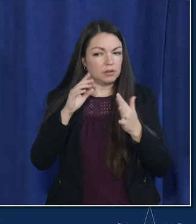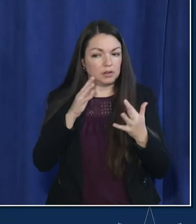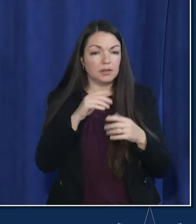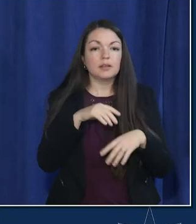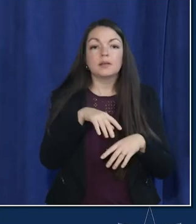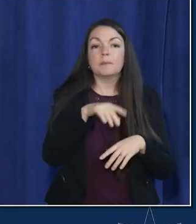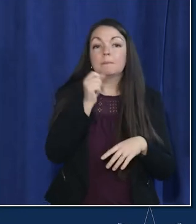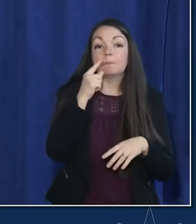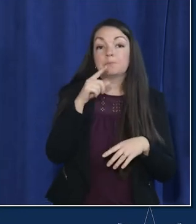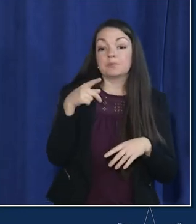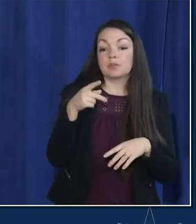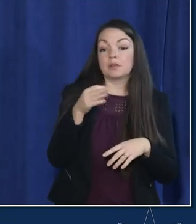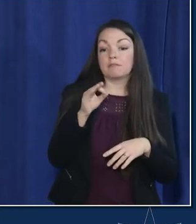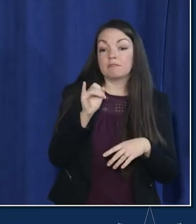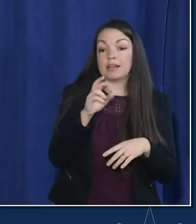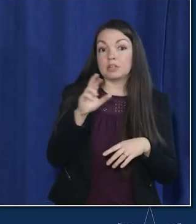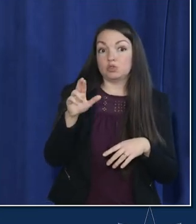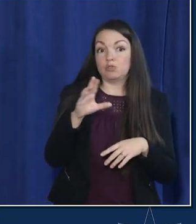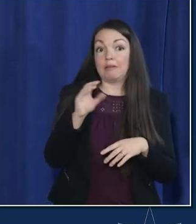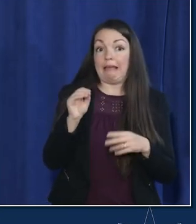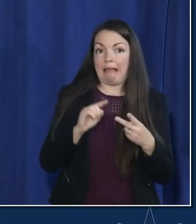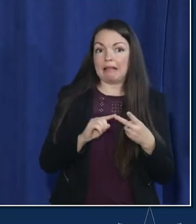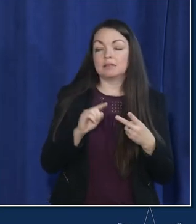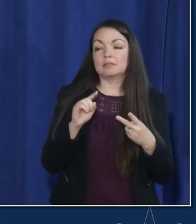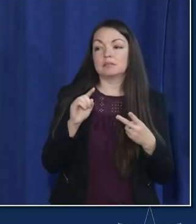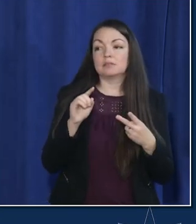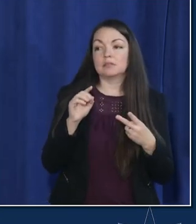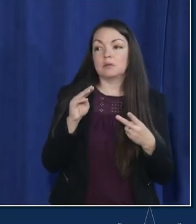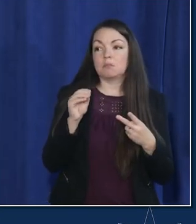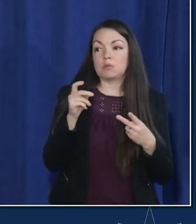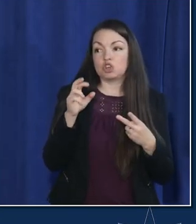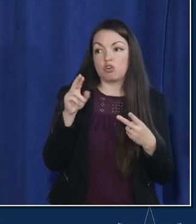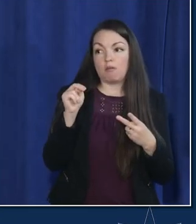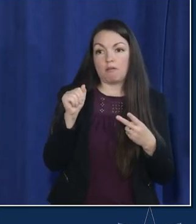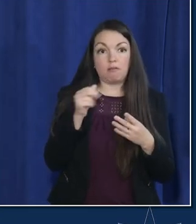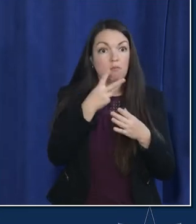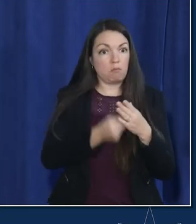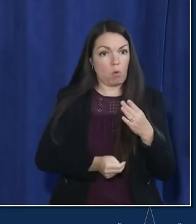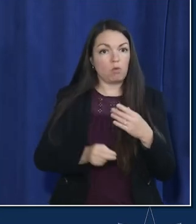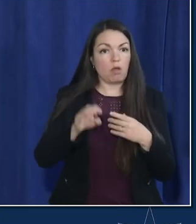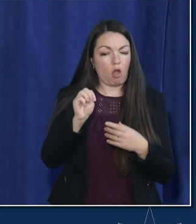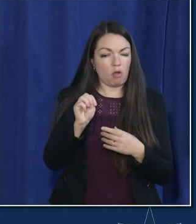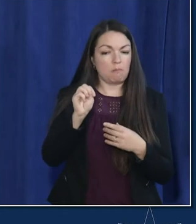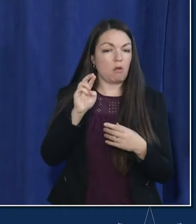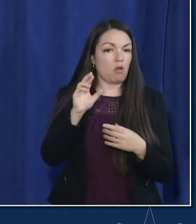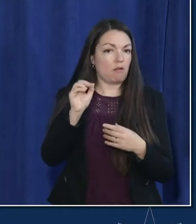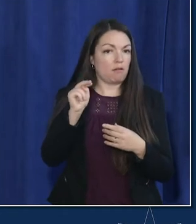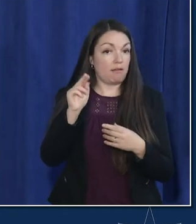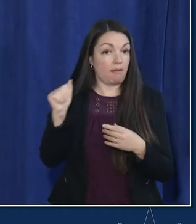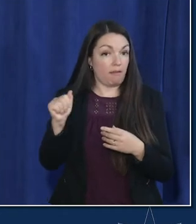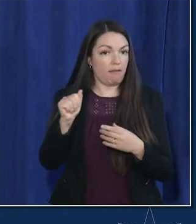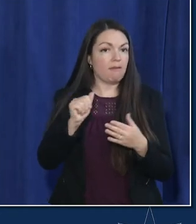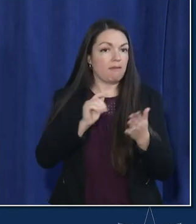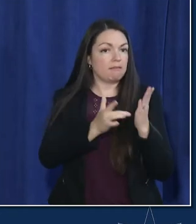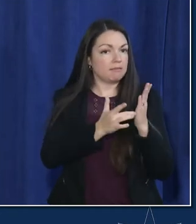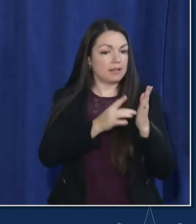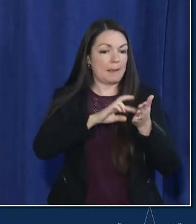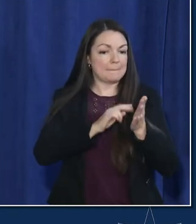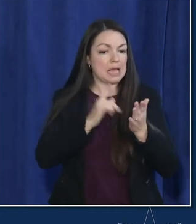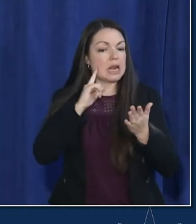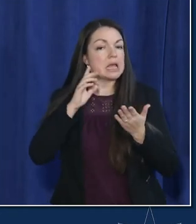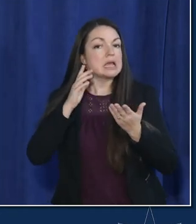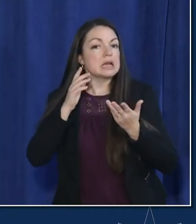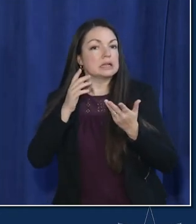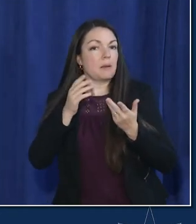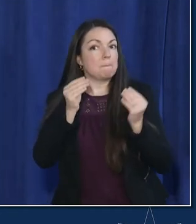mrna technology which is good because you do have the ability to quite quickly uh just put a different lesson in there for your